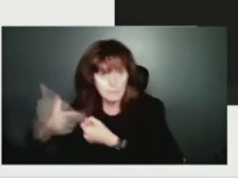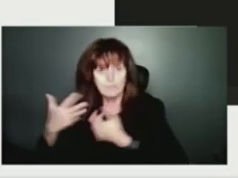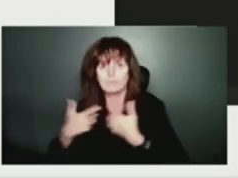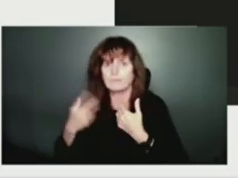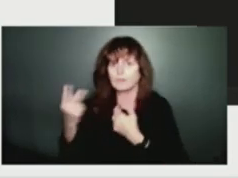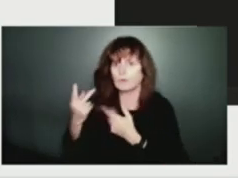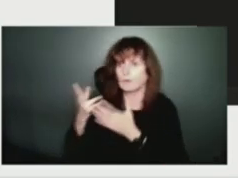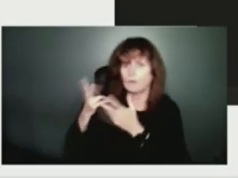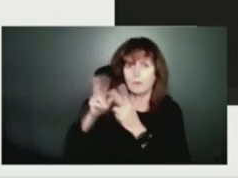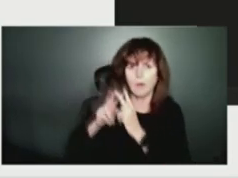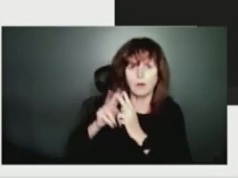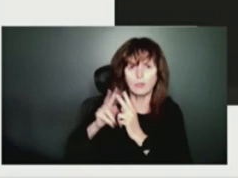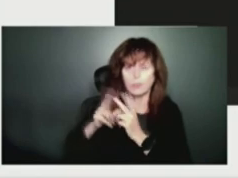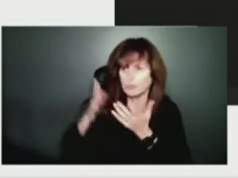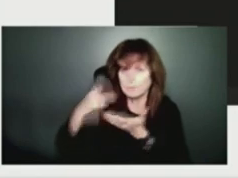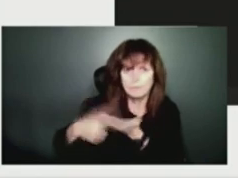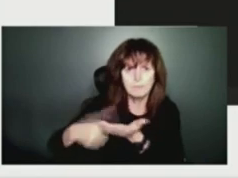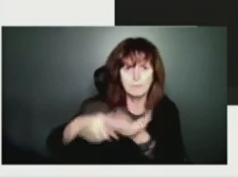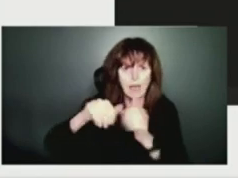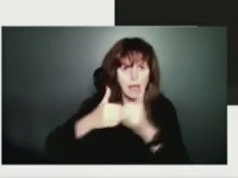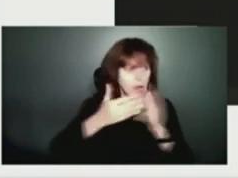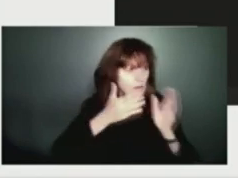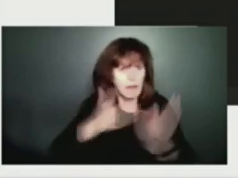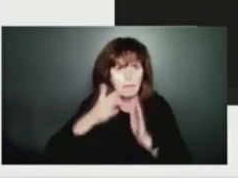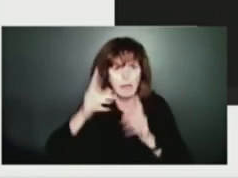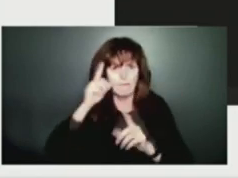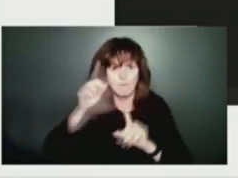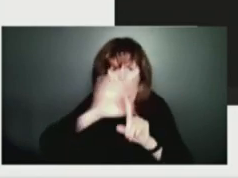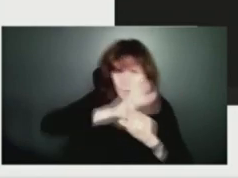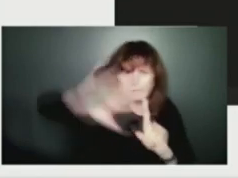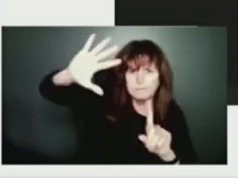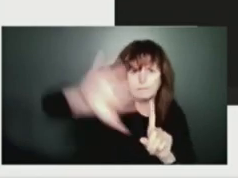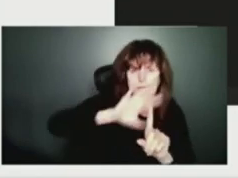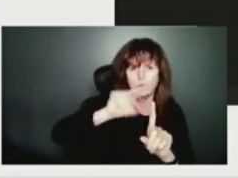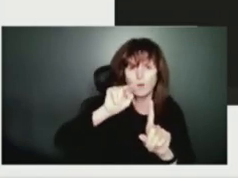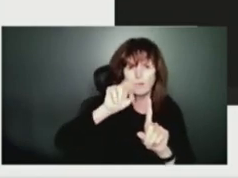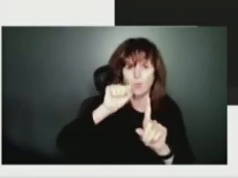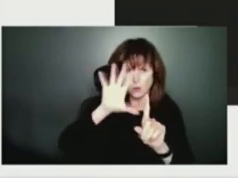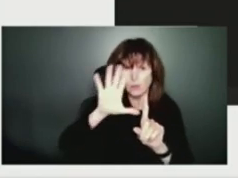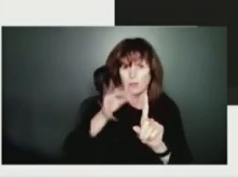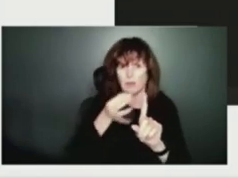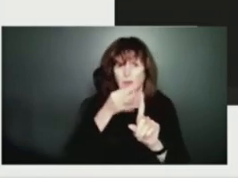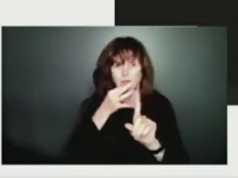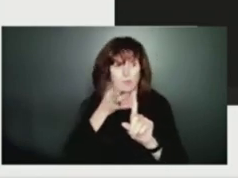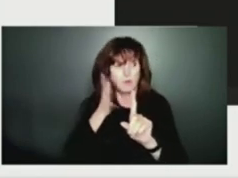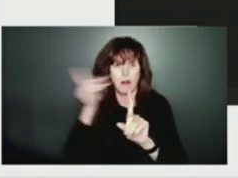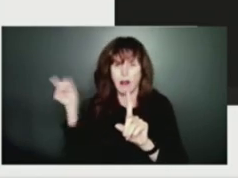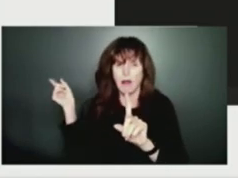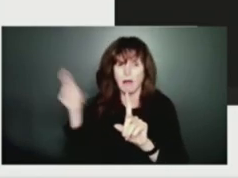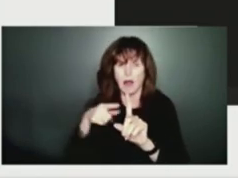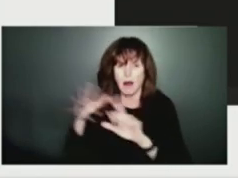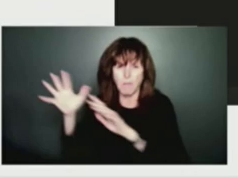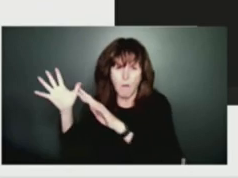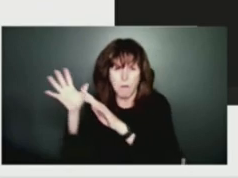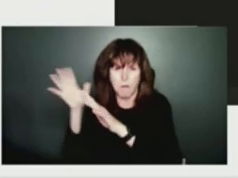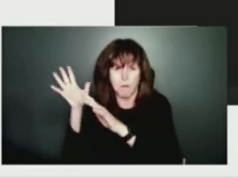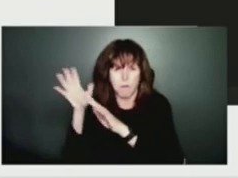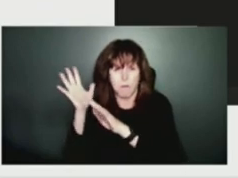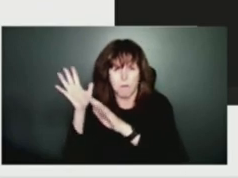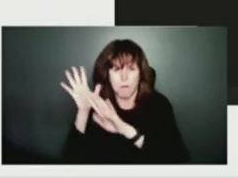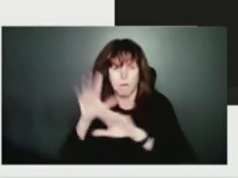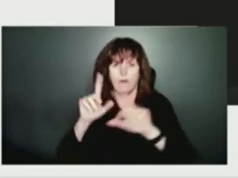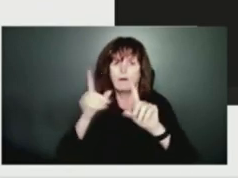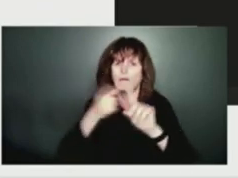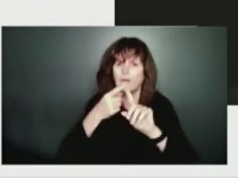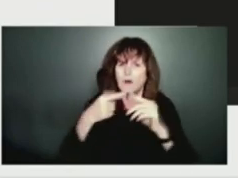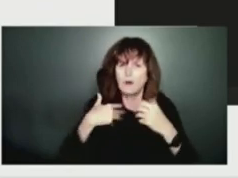across Nova Scotia in advance of the approaching storm. First of all, I'd like to thank Environment and Climate Change Canada, Nova Scotia Power, Nova Scotia